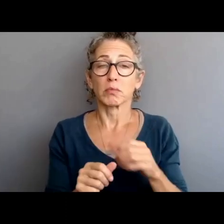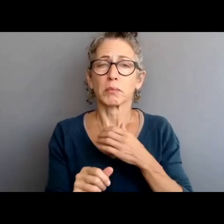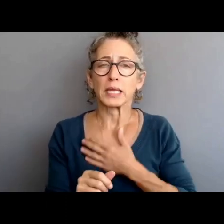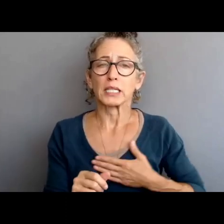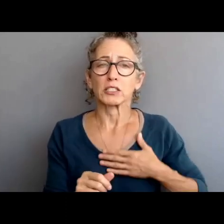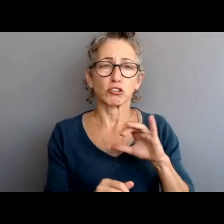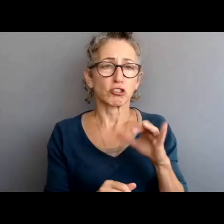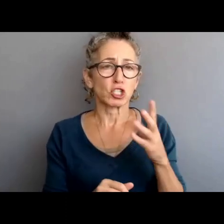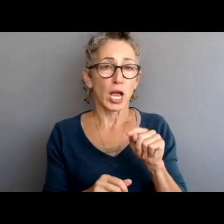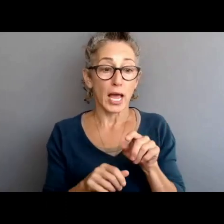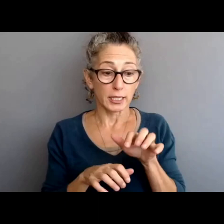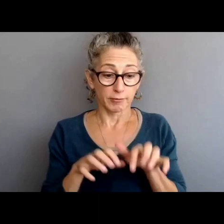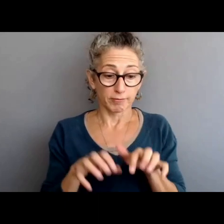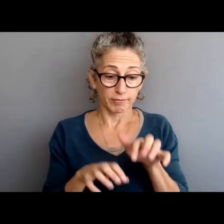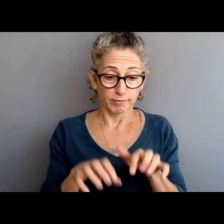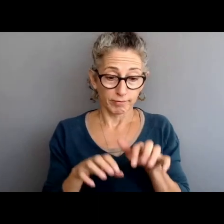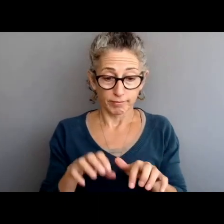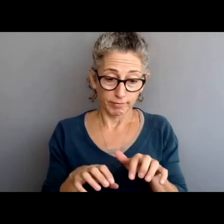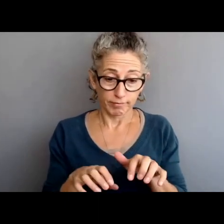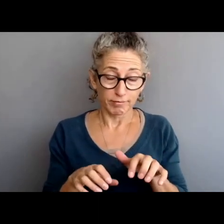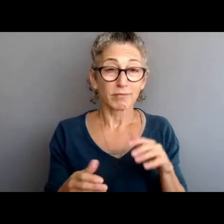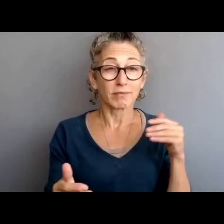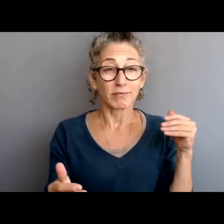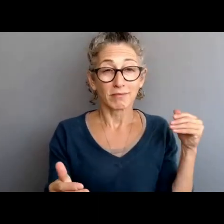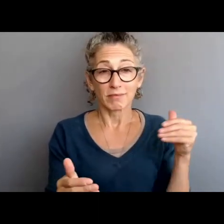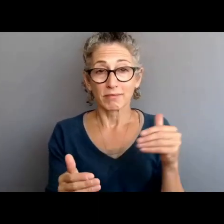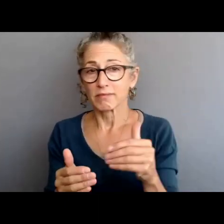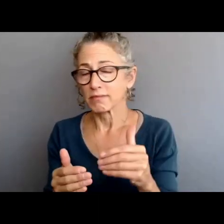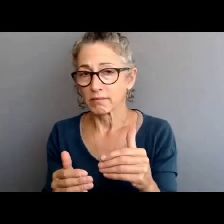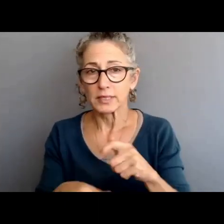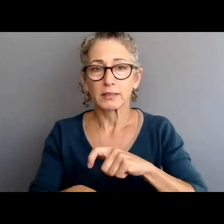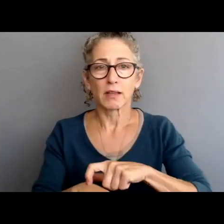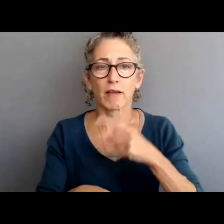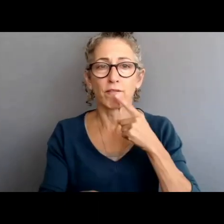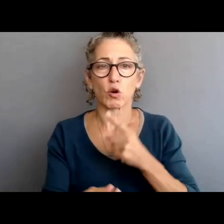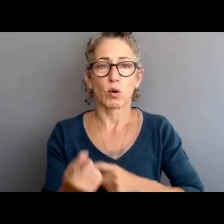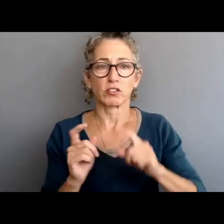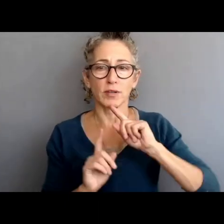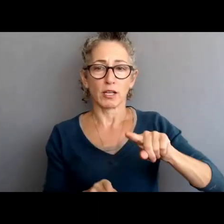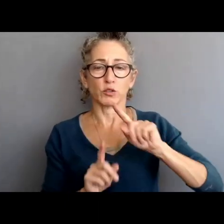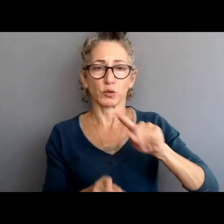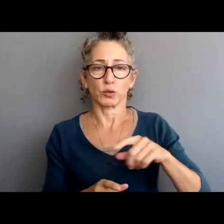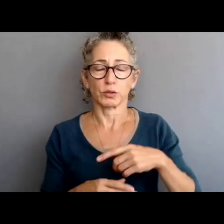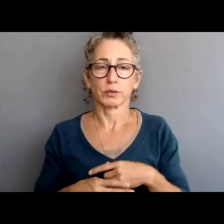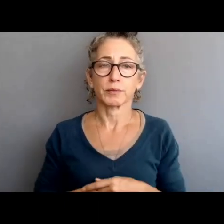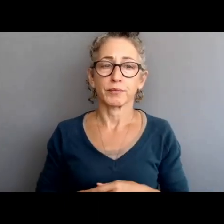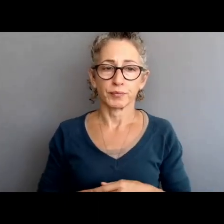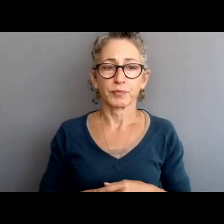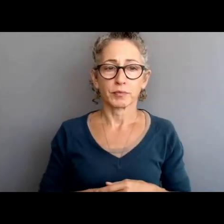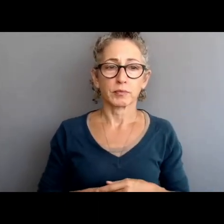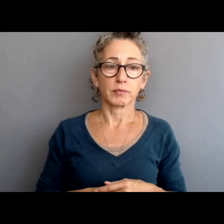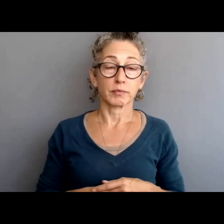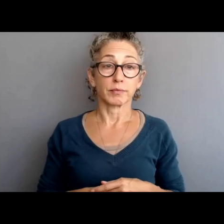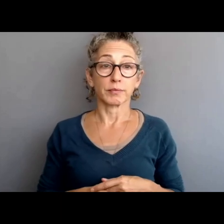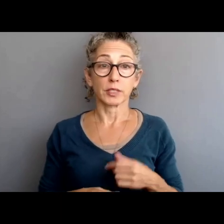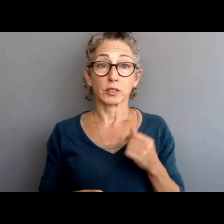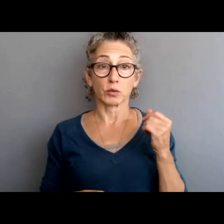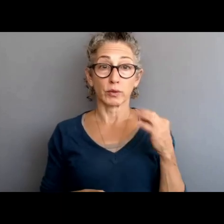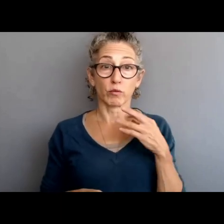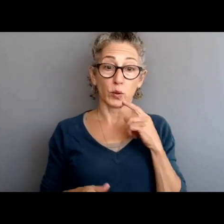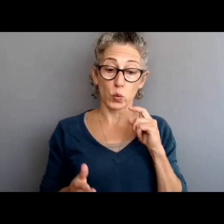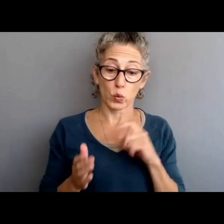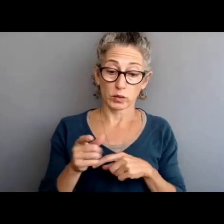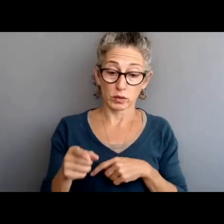And towards the end of the webinar, there will be time for questions and answers to those questions in the chat that are asked of the speakers.